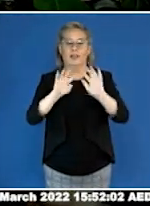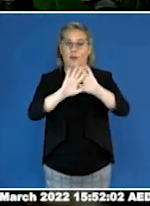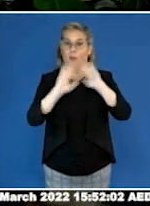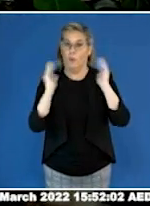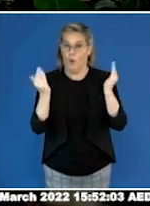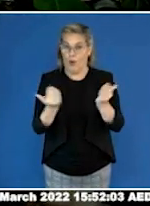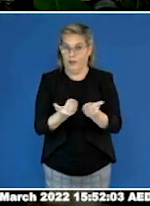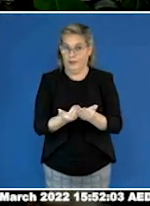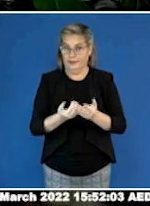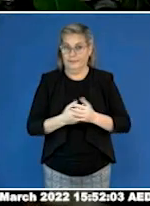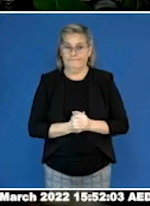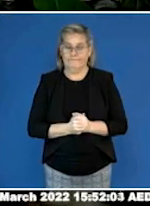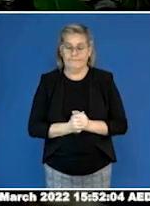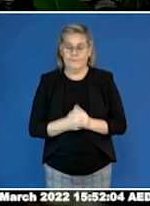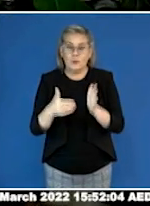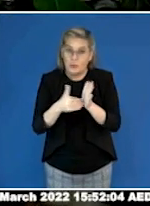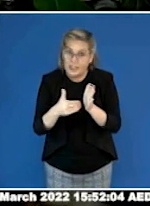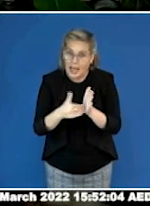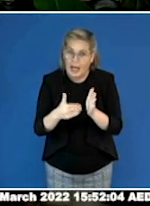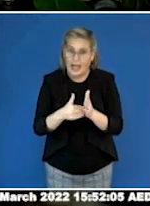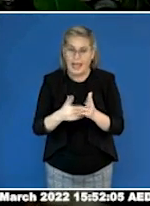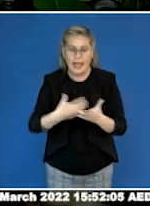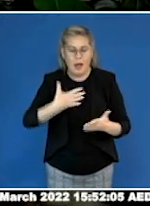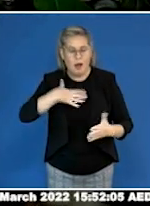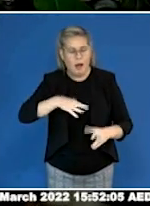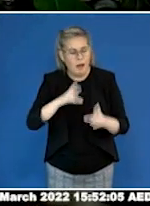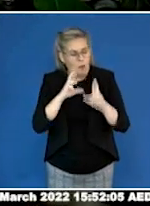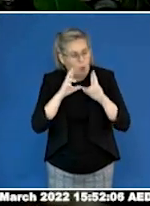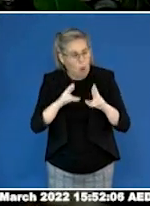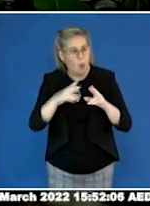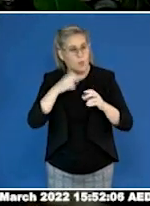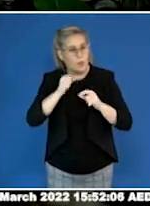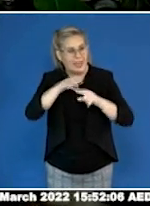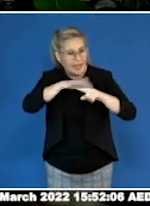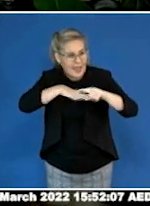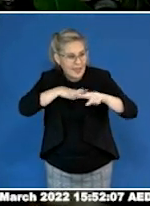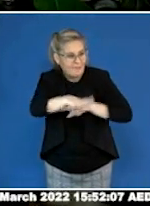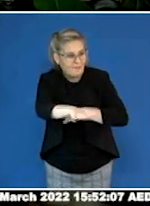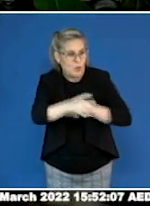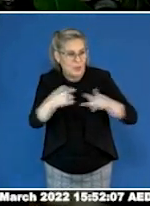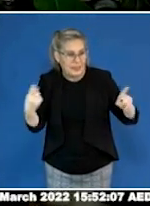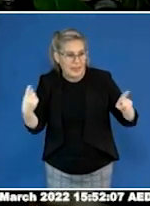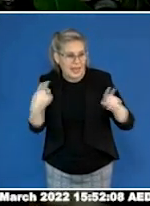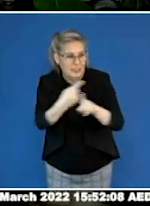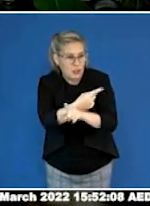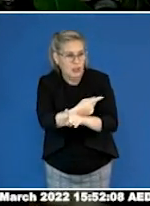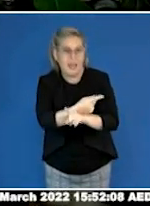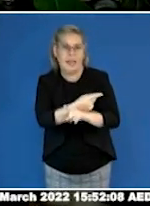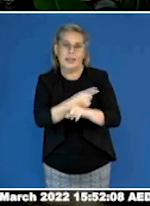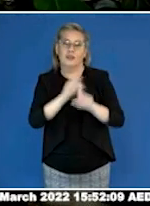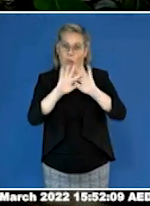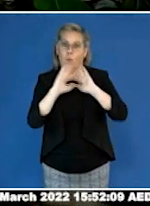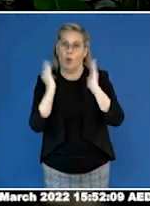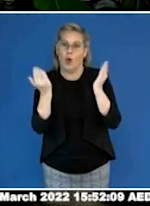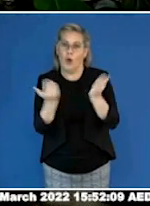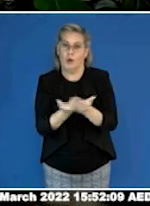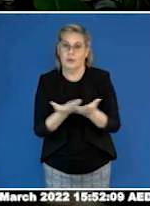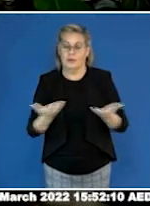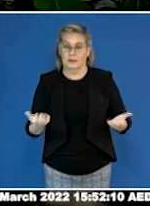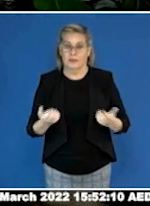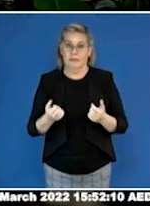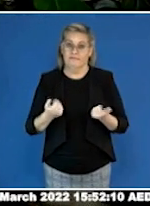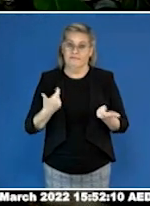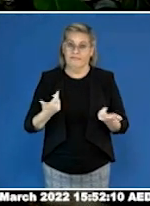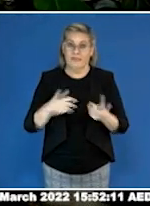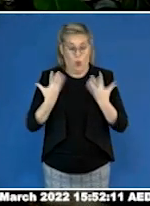can educate everyone listening through our stories. Stories that are sadly not particularly remarkable because